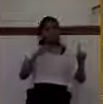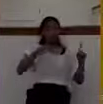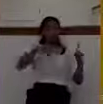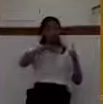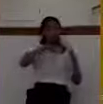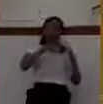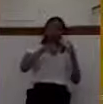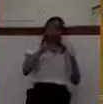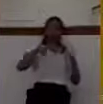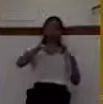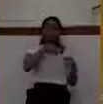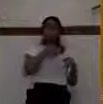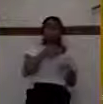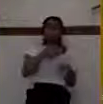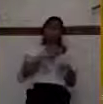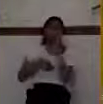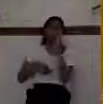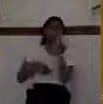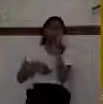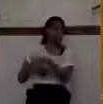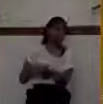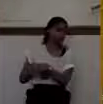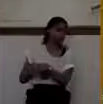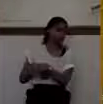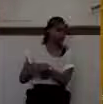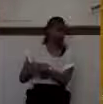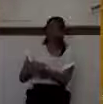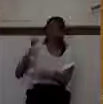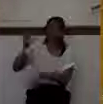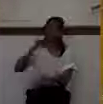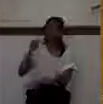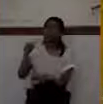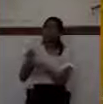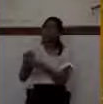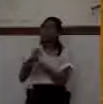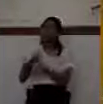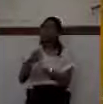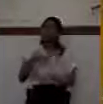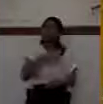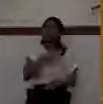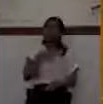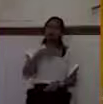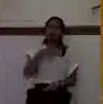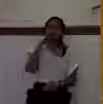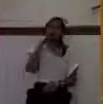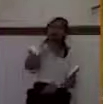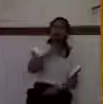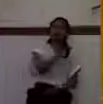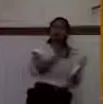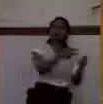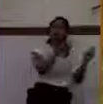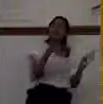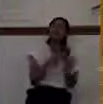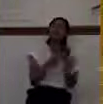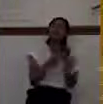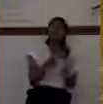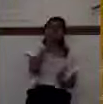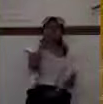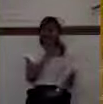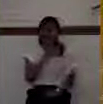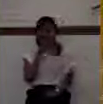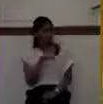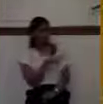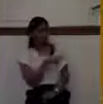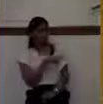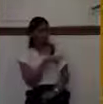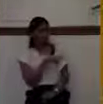what he has done for us is not enough, that we need to find satisfaction in other places besides God. When